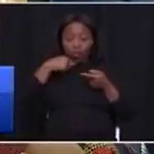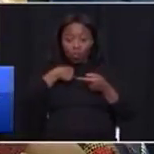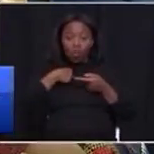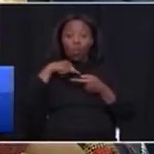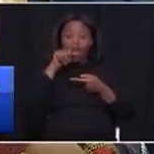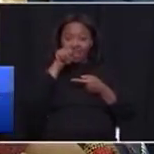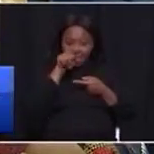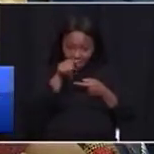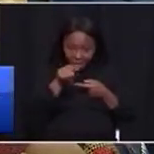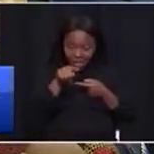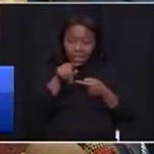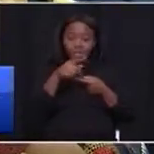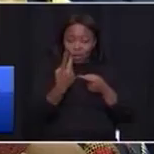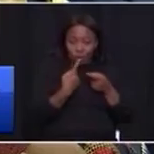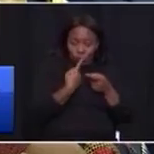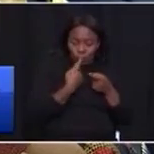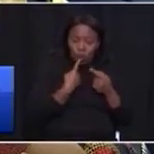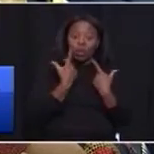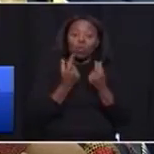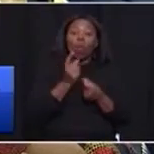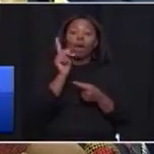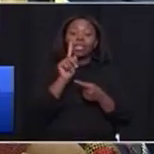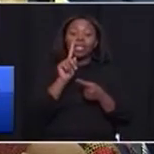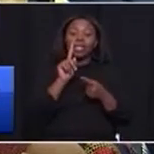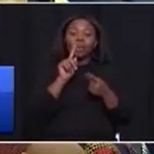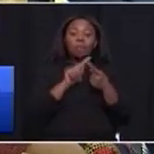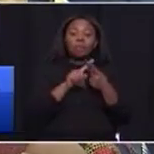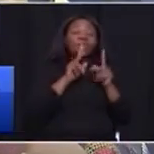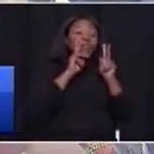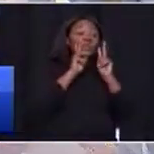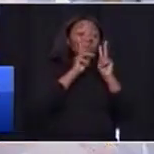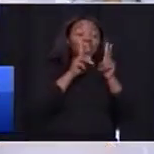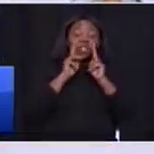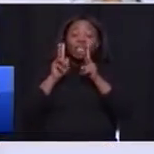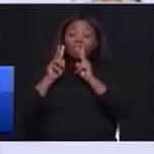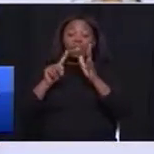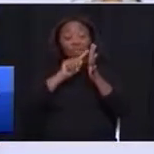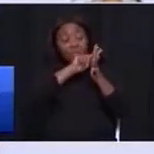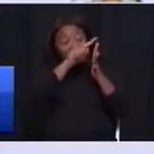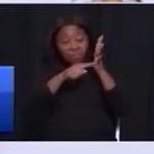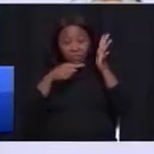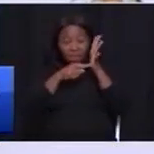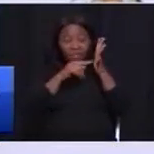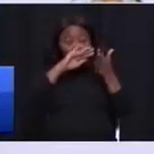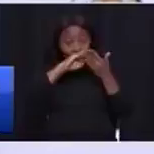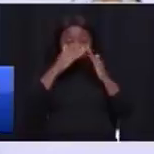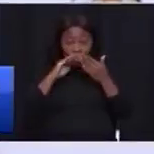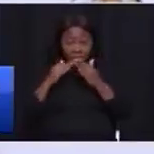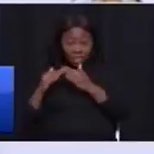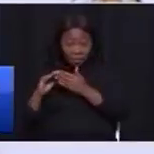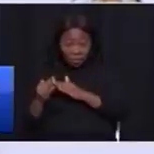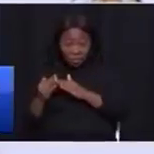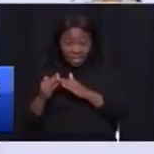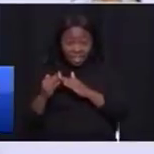do the following, Emisi Maile. We will visit all the five communities. We would